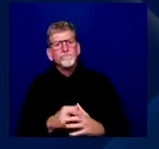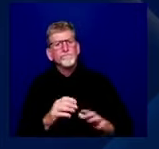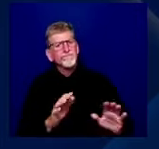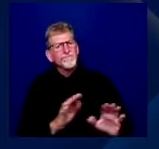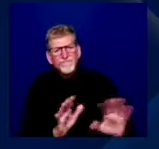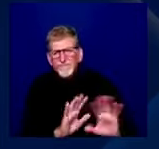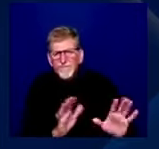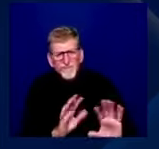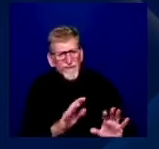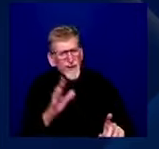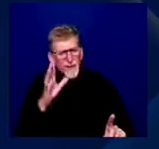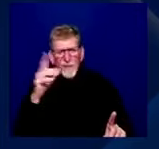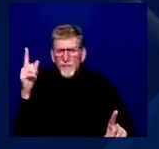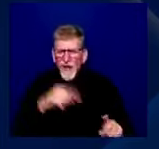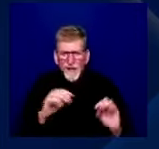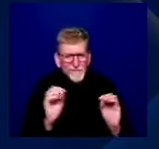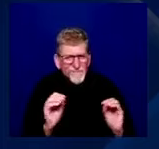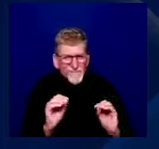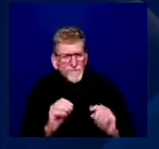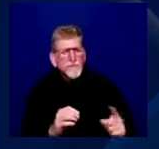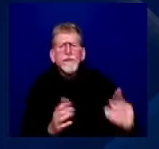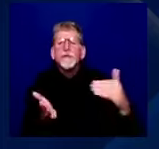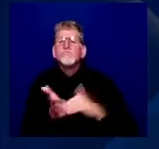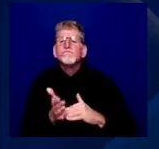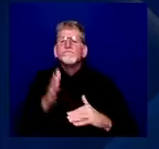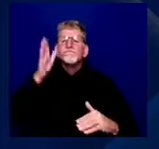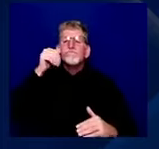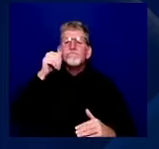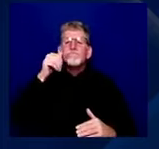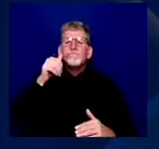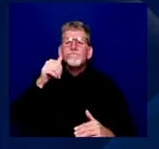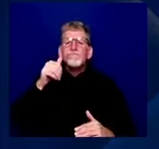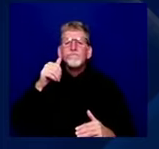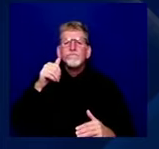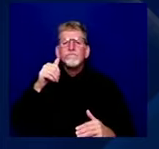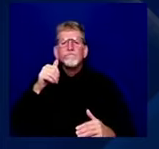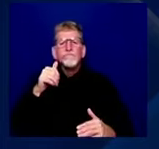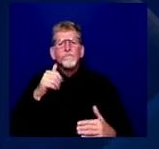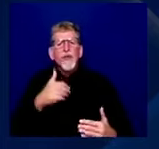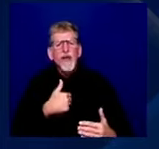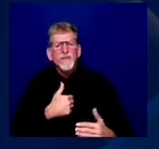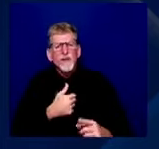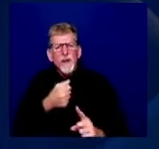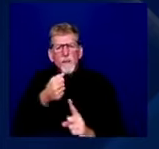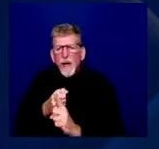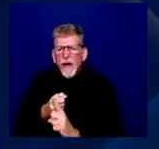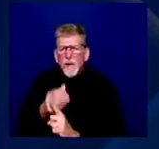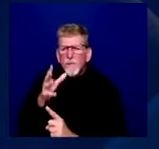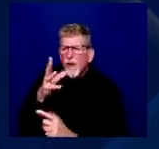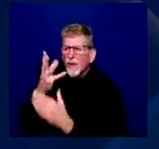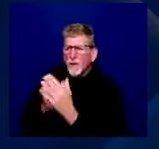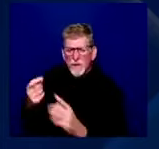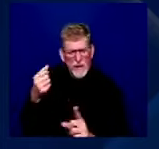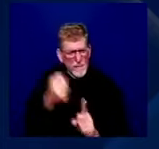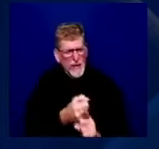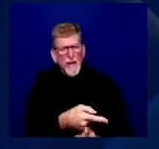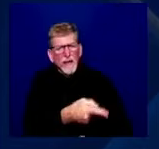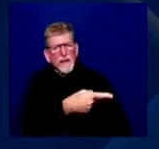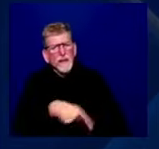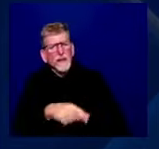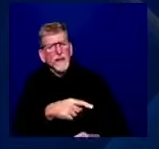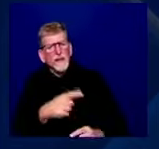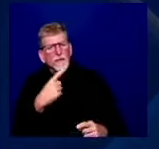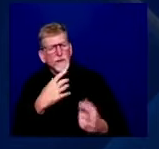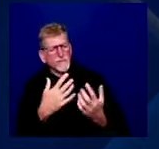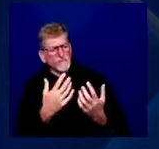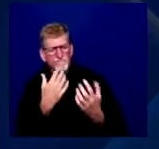of these mothers, all these mothers that we are losing are precious gifts and so critical to these communities. And so I think that it's important that